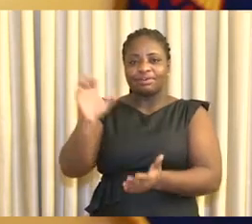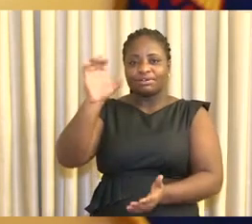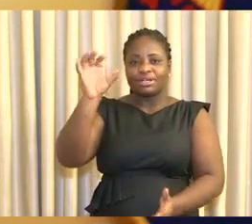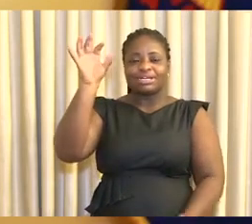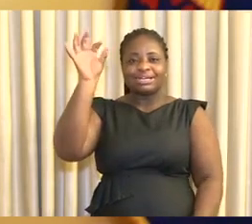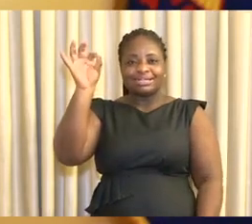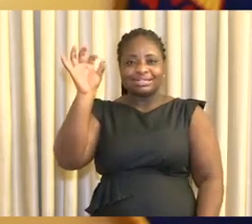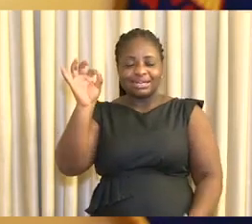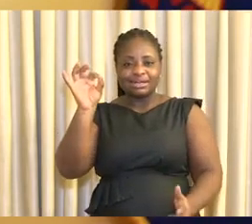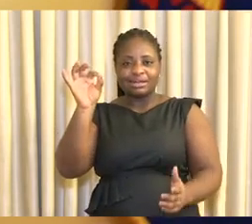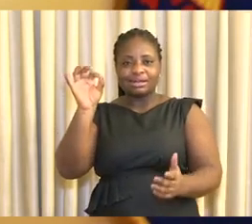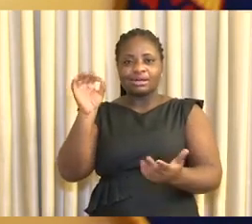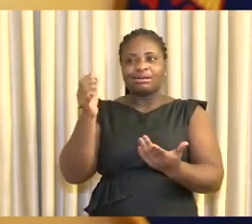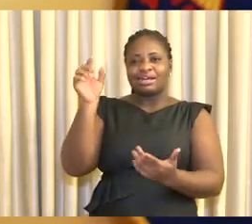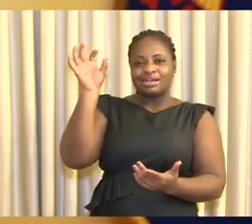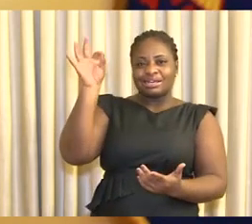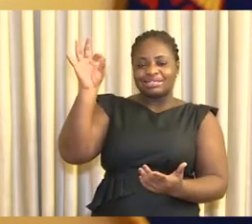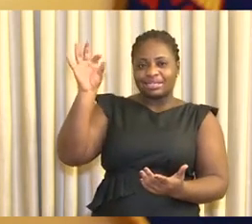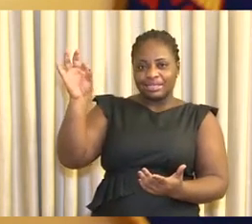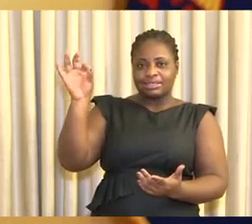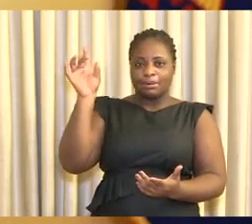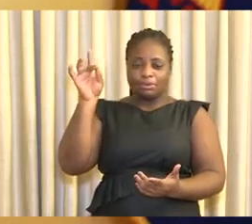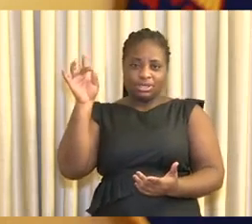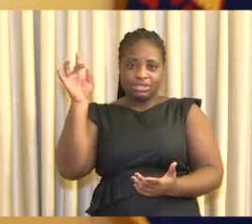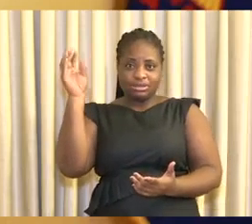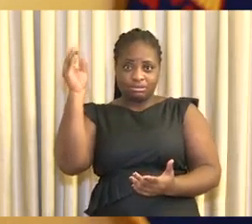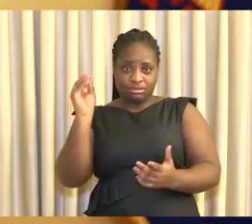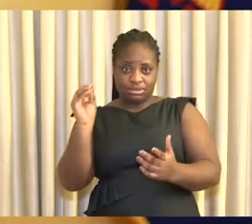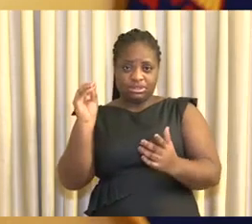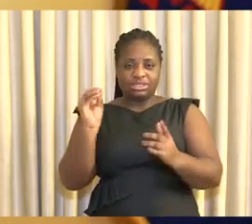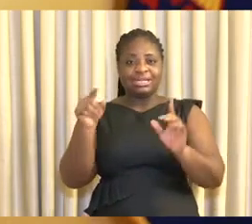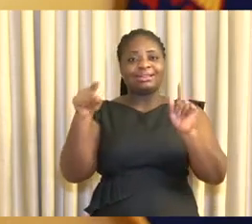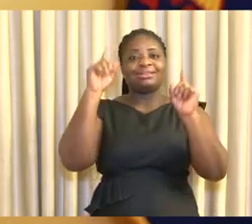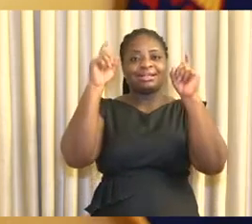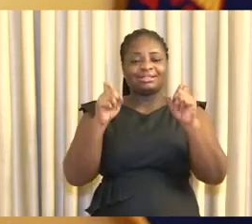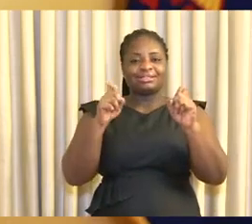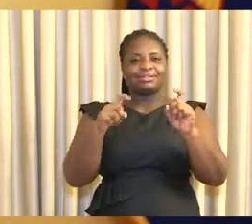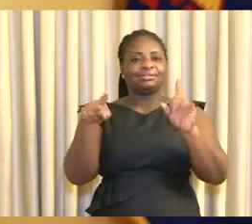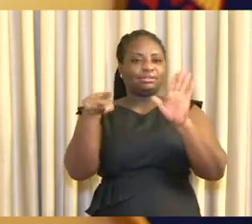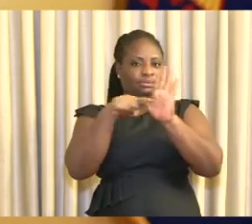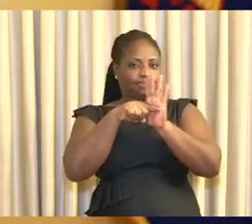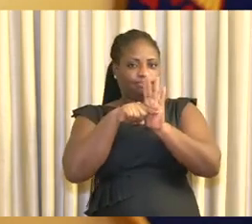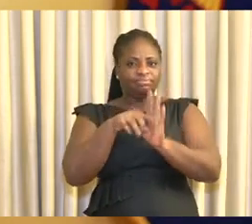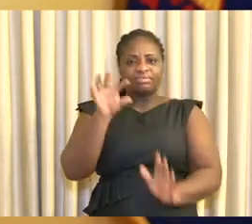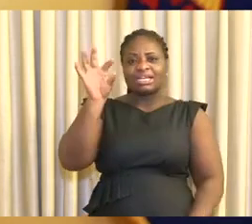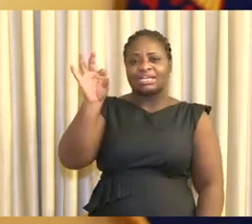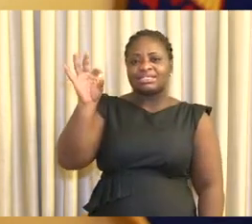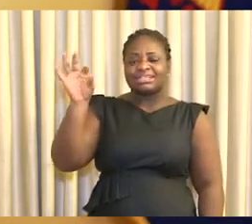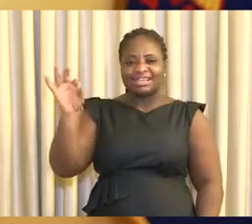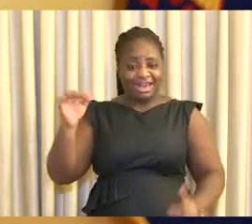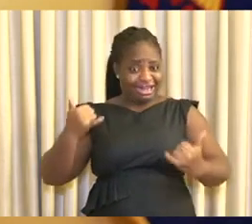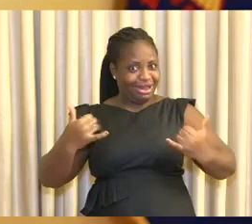i.e. 98.5%, testing negative. 99 persons have recovered